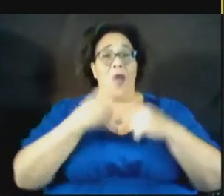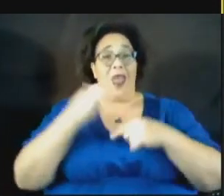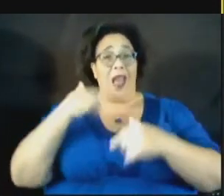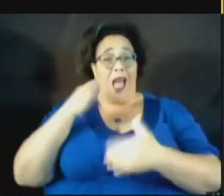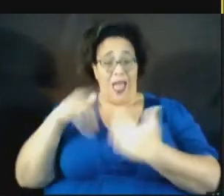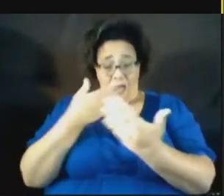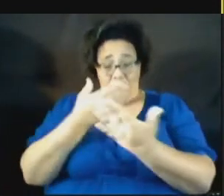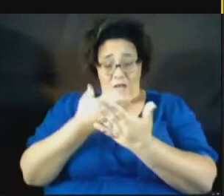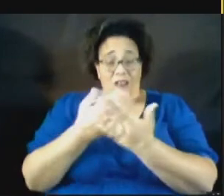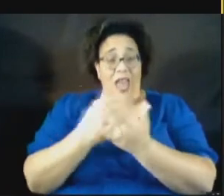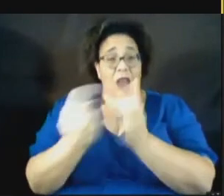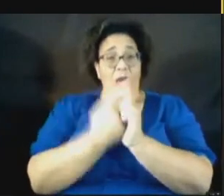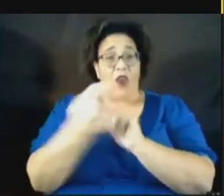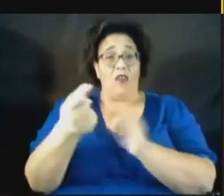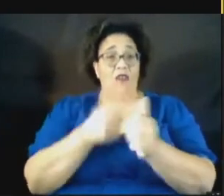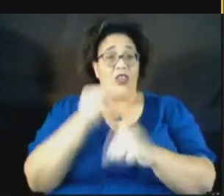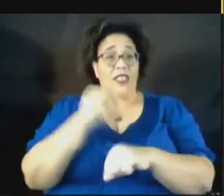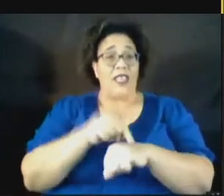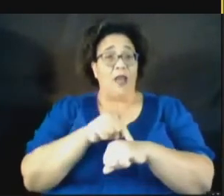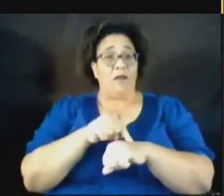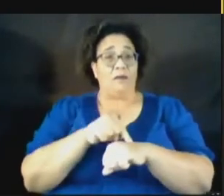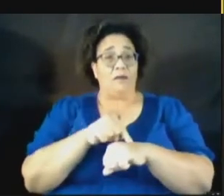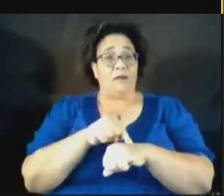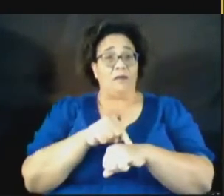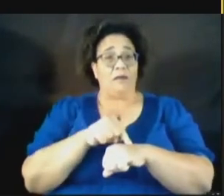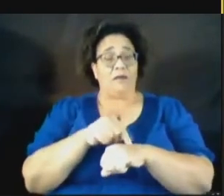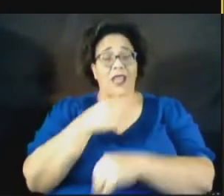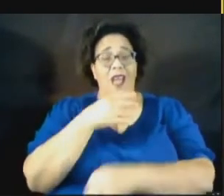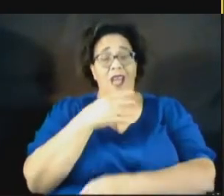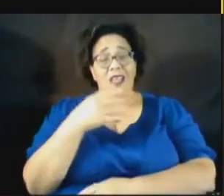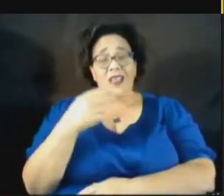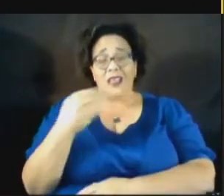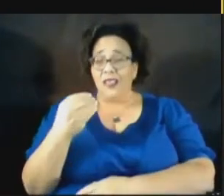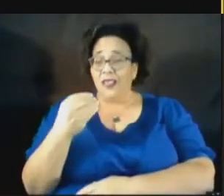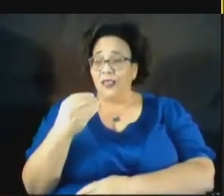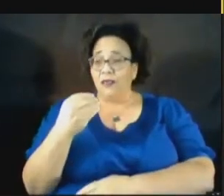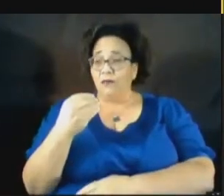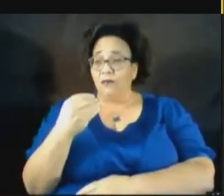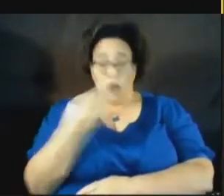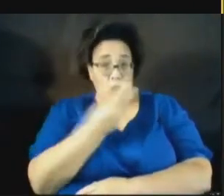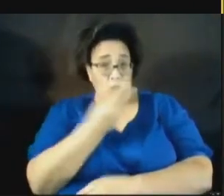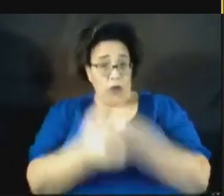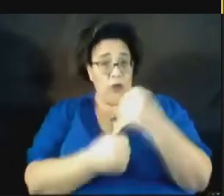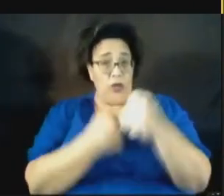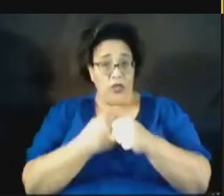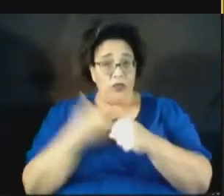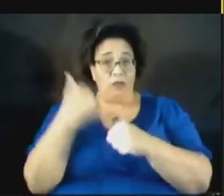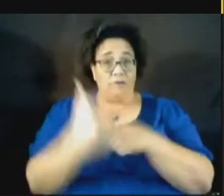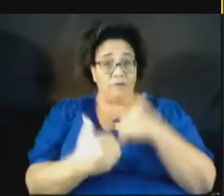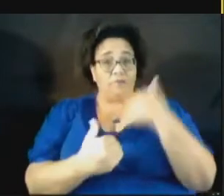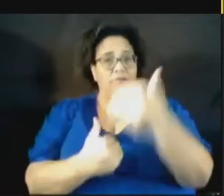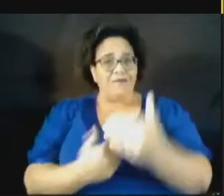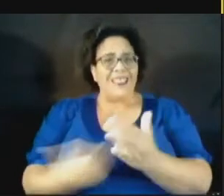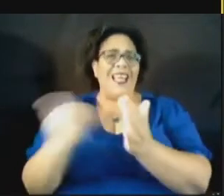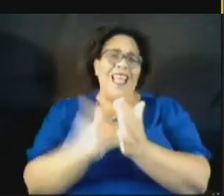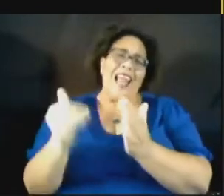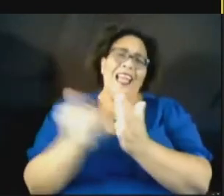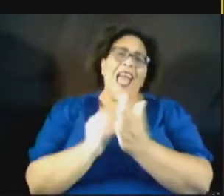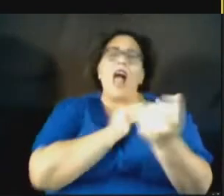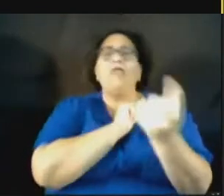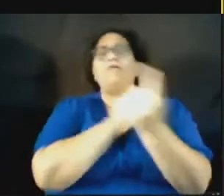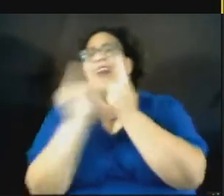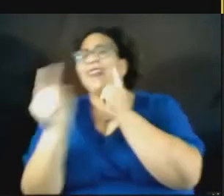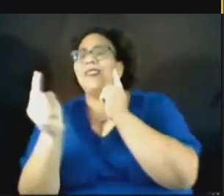for the very first time. And over the next several years, whenever I would run into Monica at a conference or at an